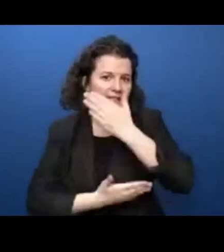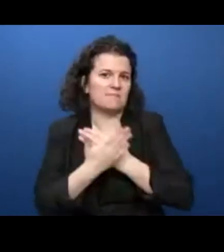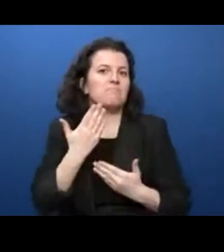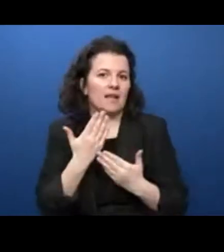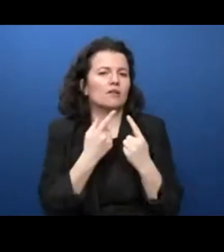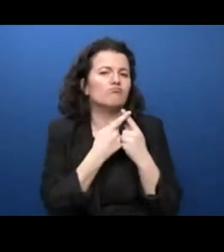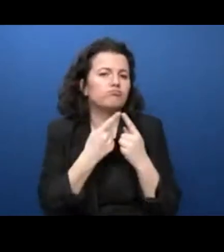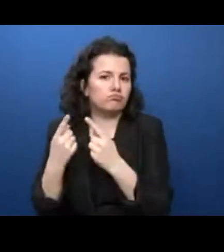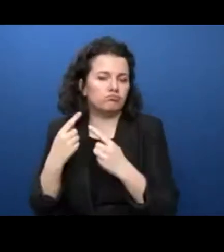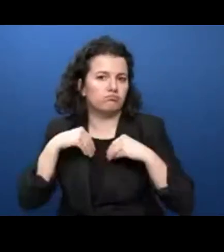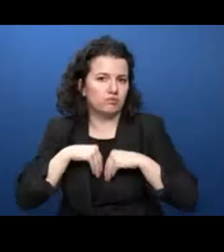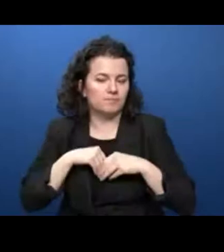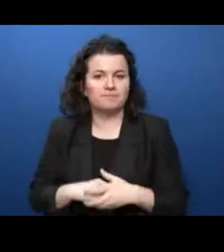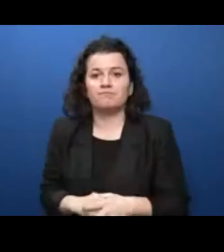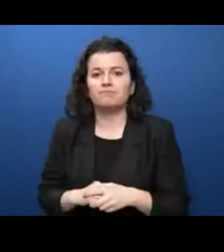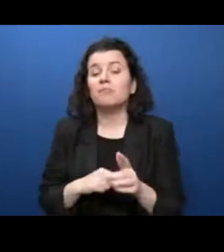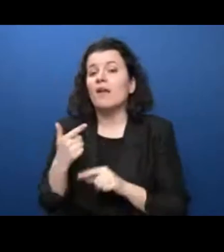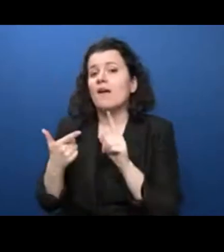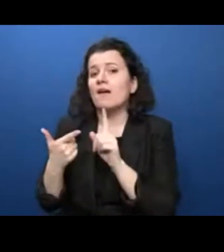For the second question.